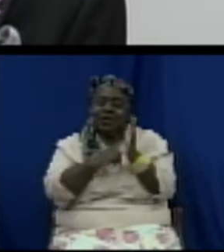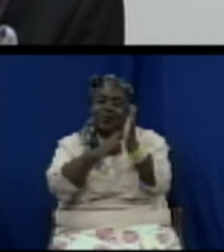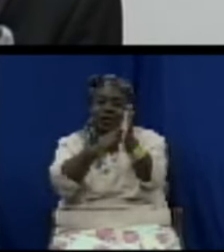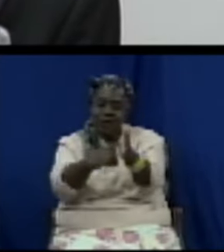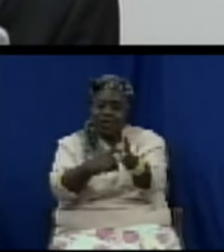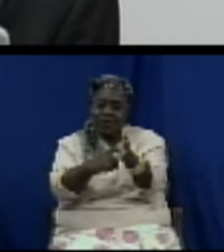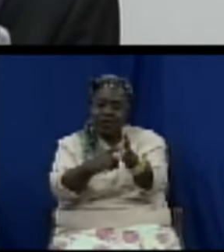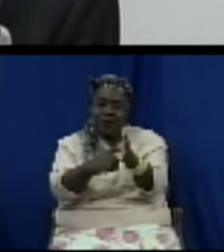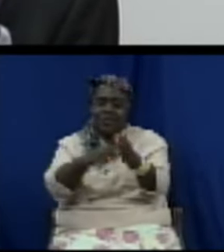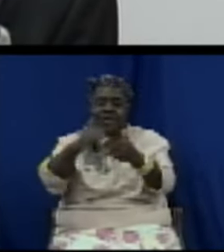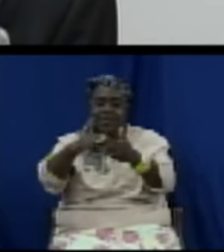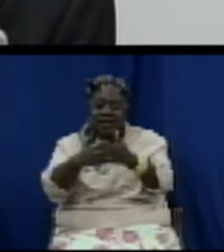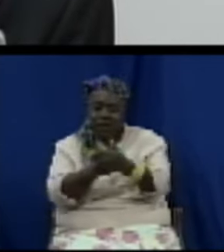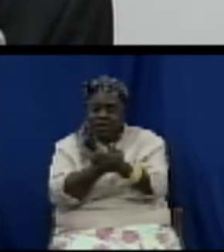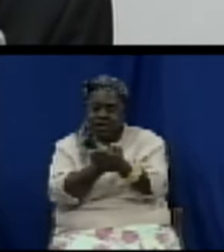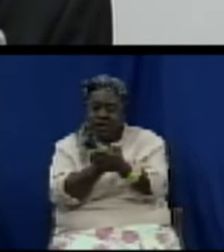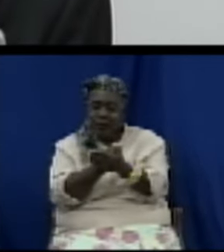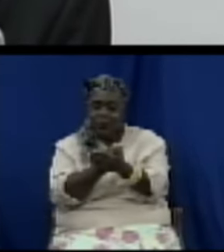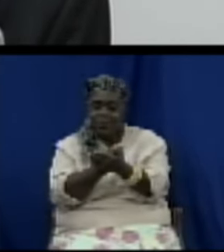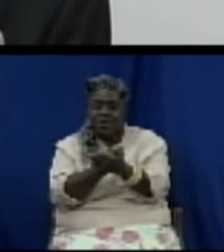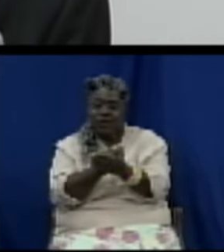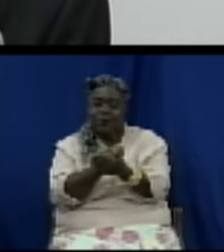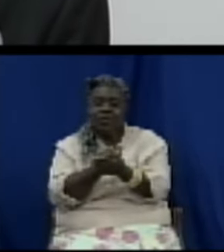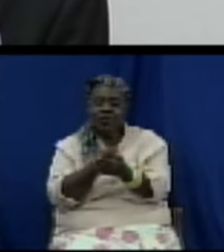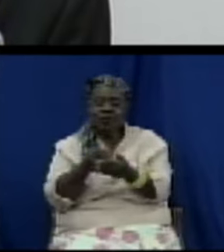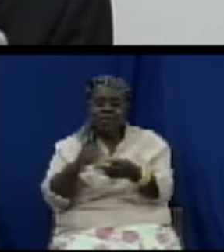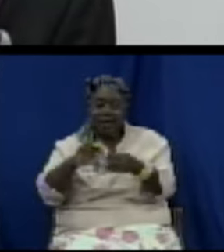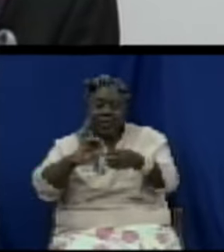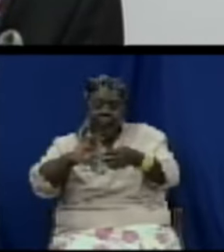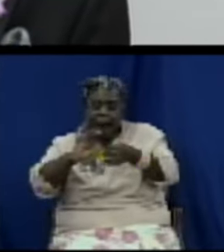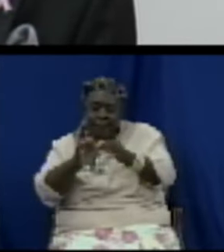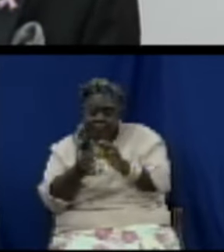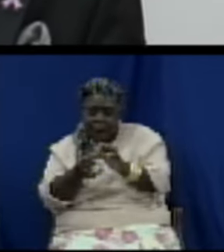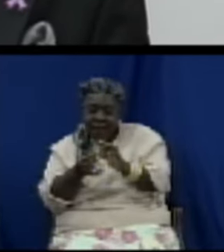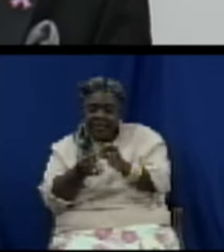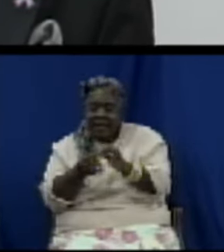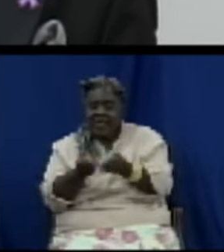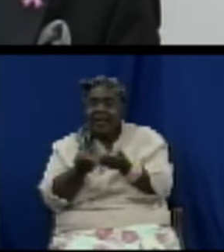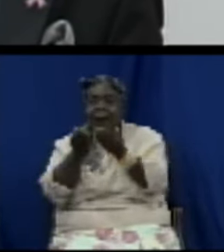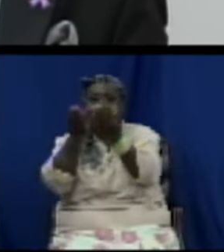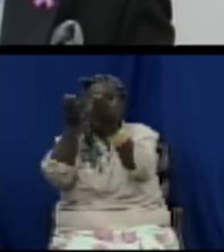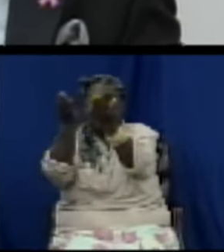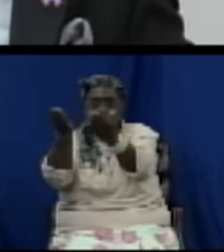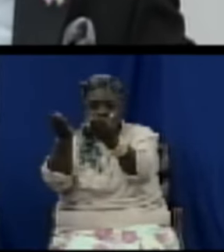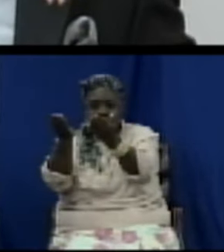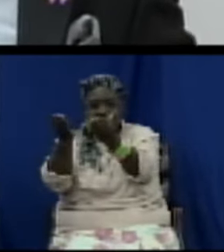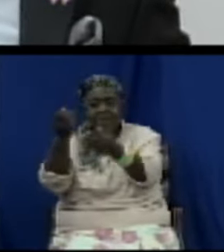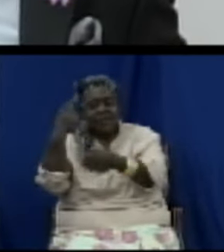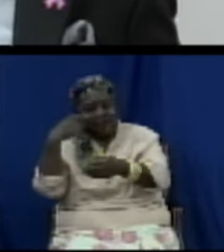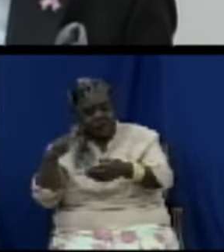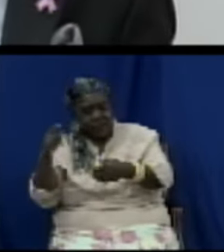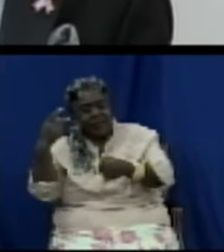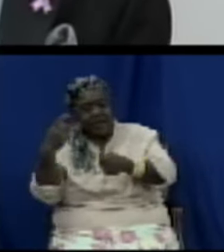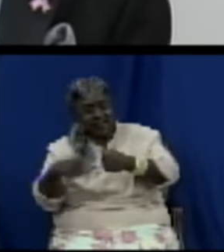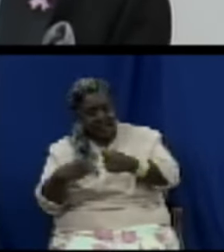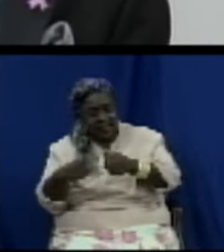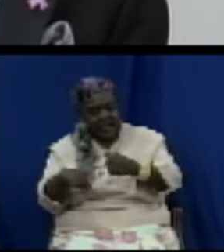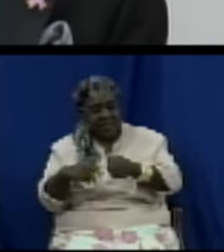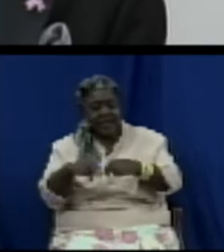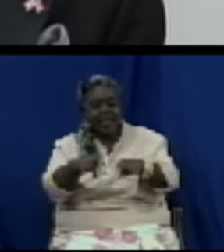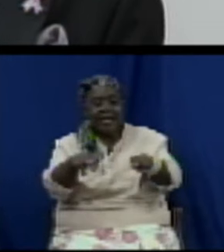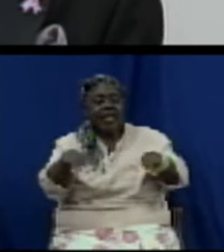legislation is brought into the arsenal of the laws of St. Kitts and Nevis to be better